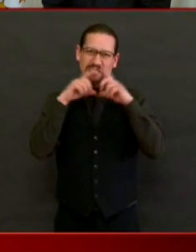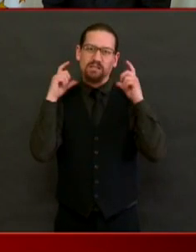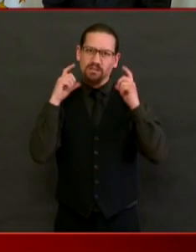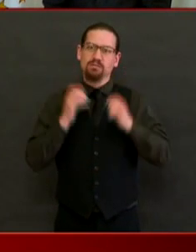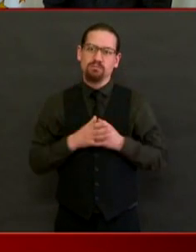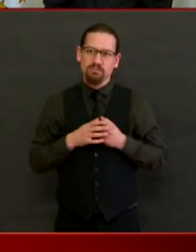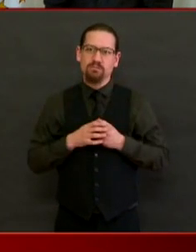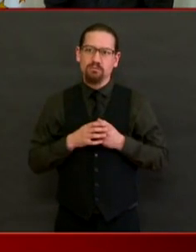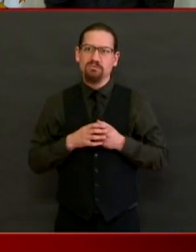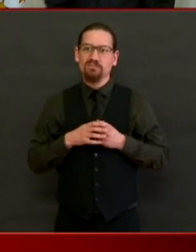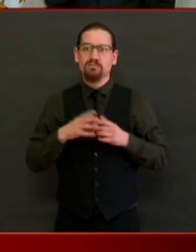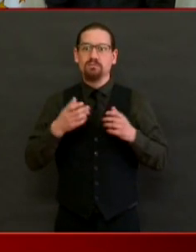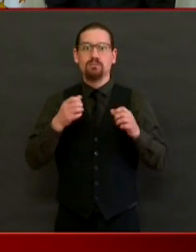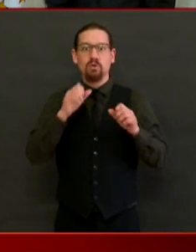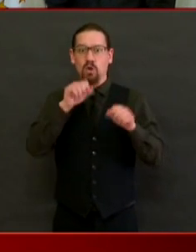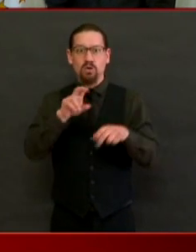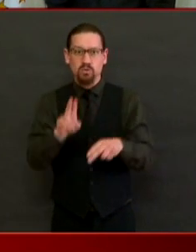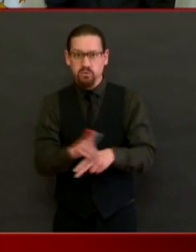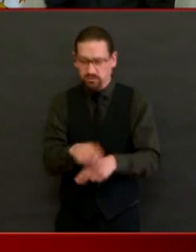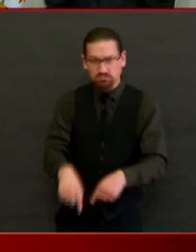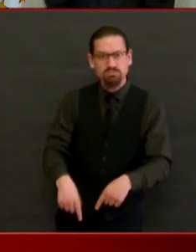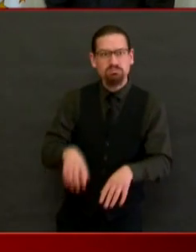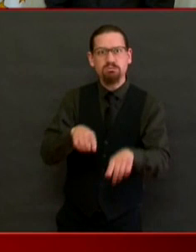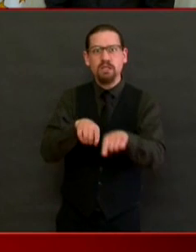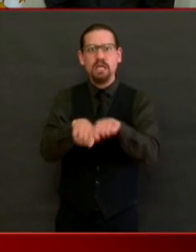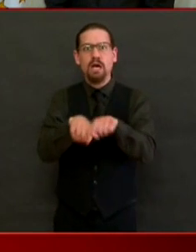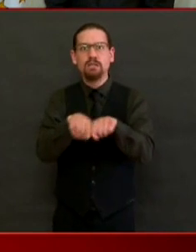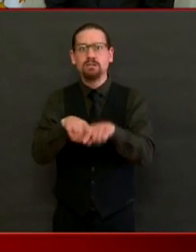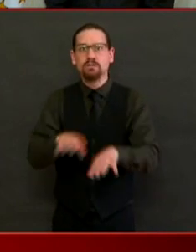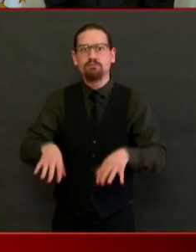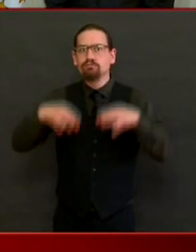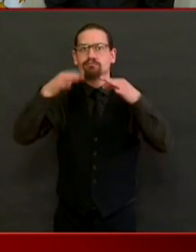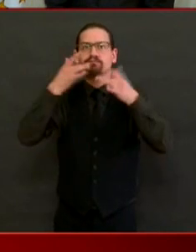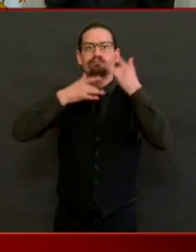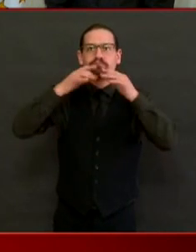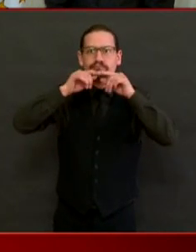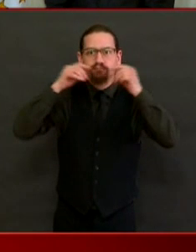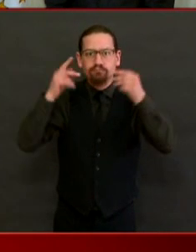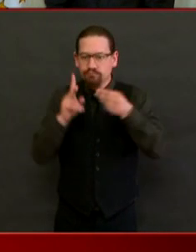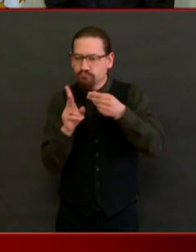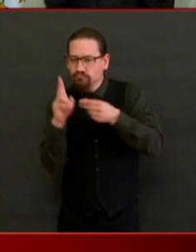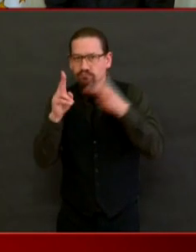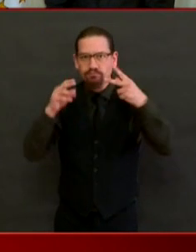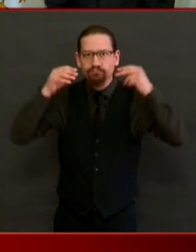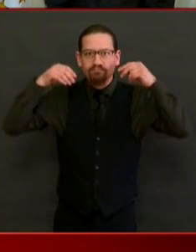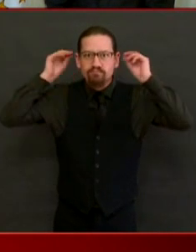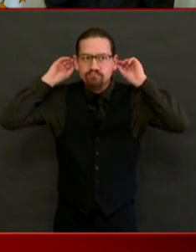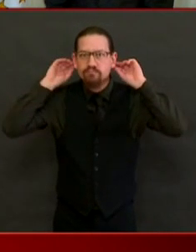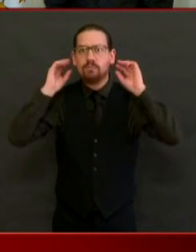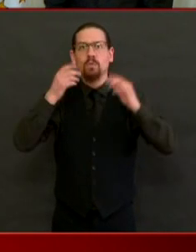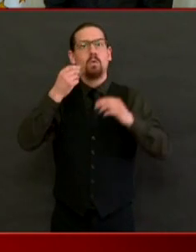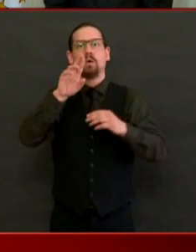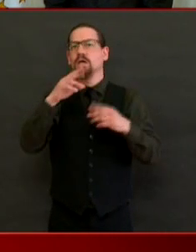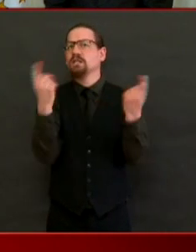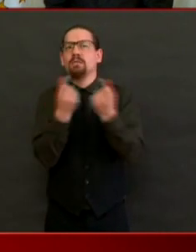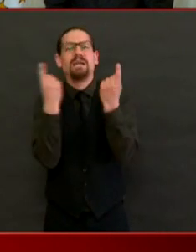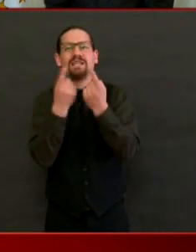sock. It could be a scarf. It could be anything. Cloth face mask. And we are asking